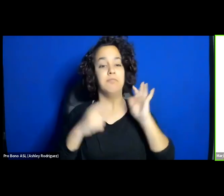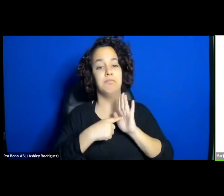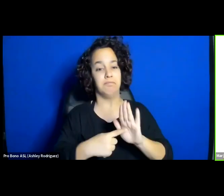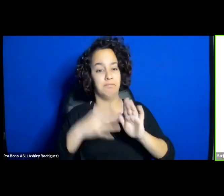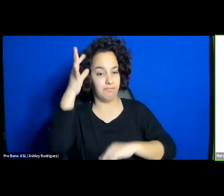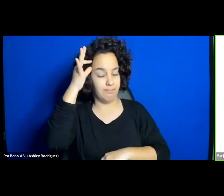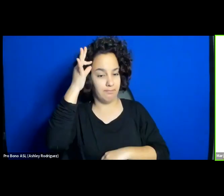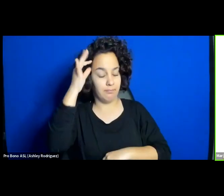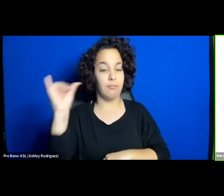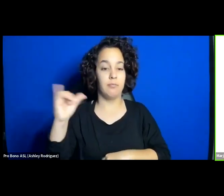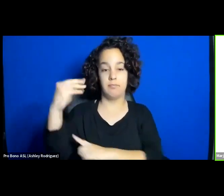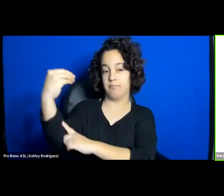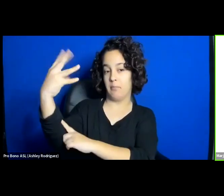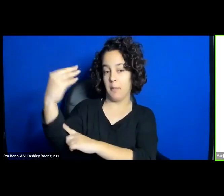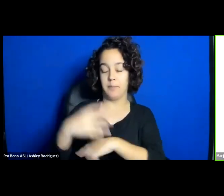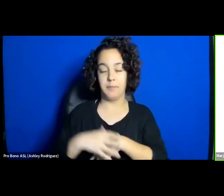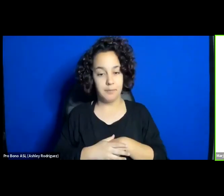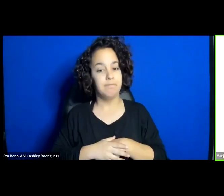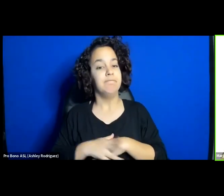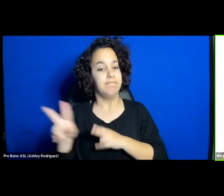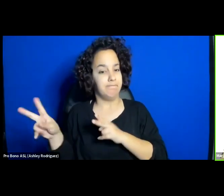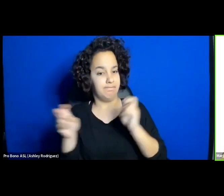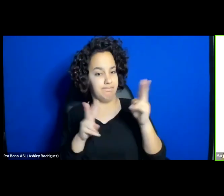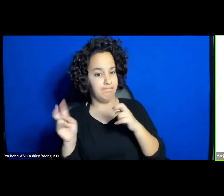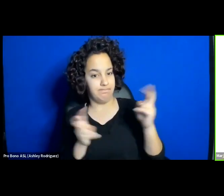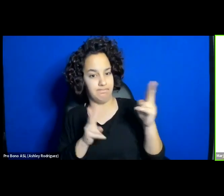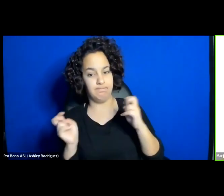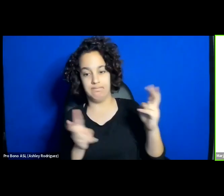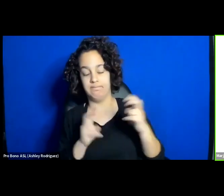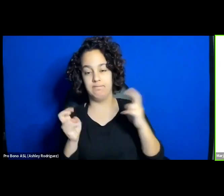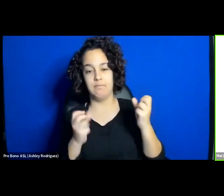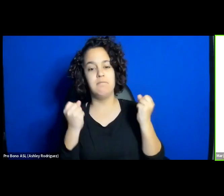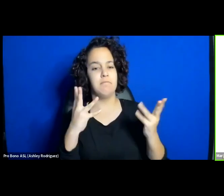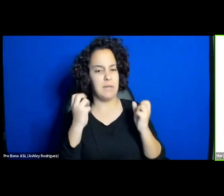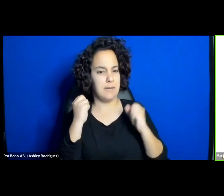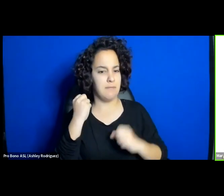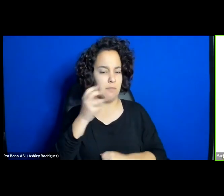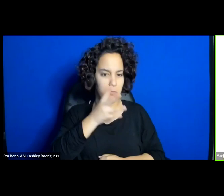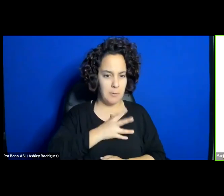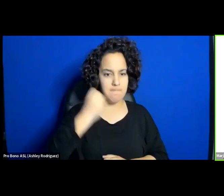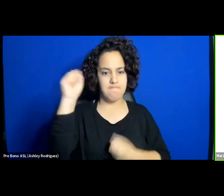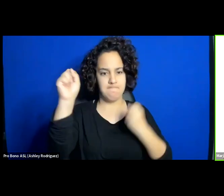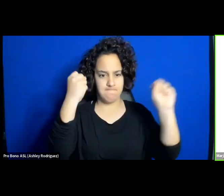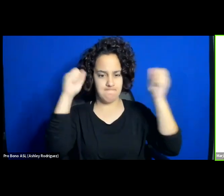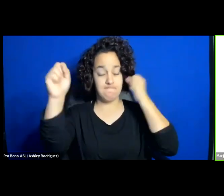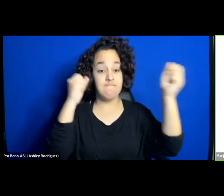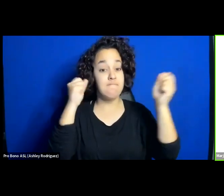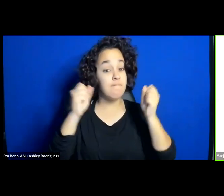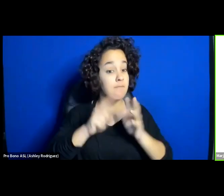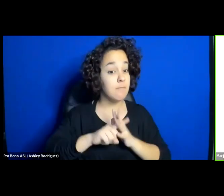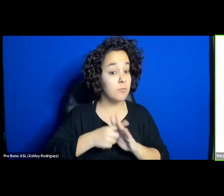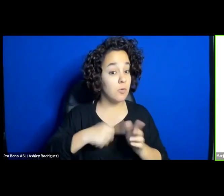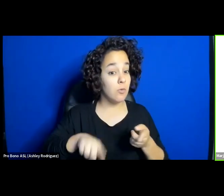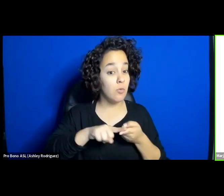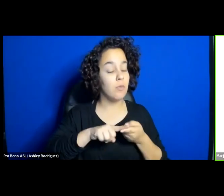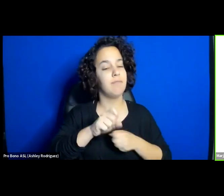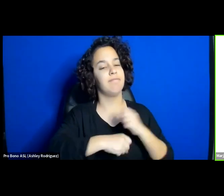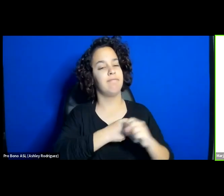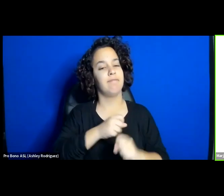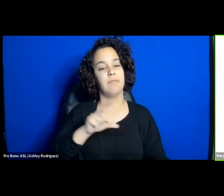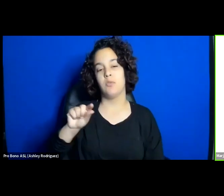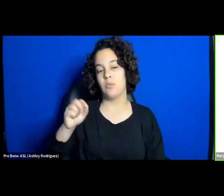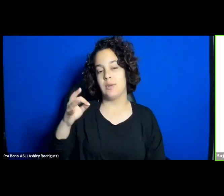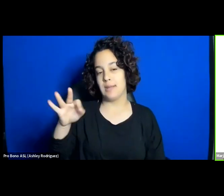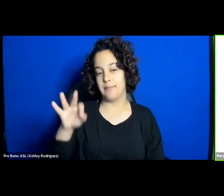This was followed by mass protests as a result of soaring fuel prices in 2019. More recently,